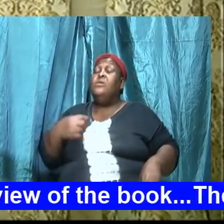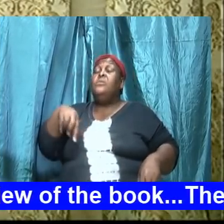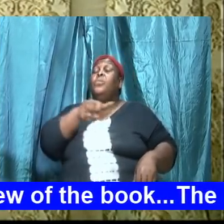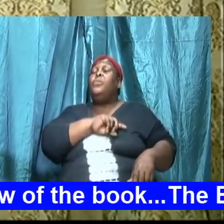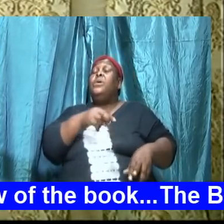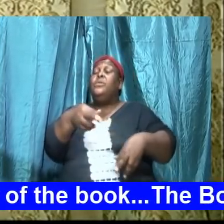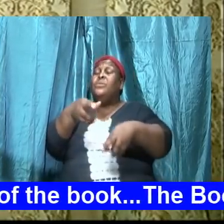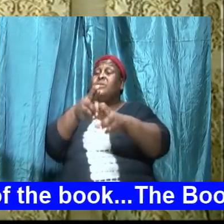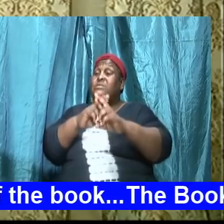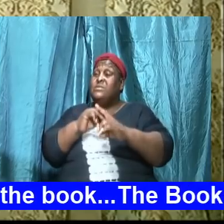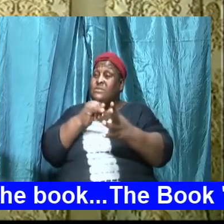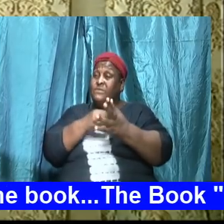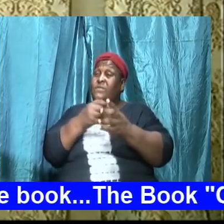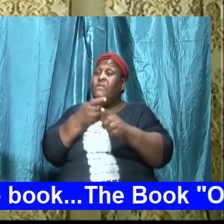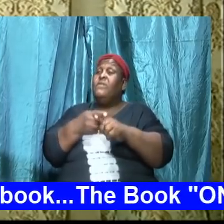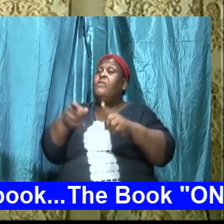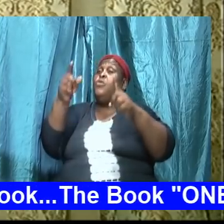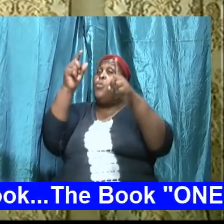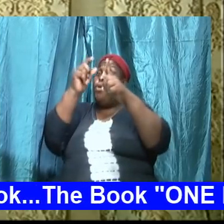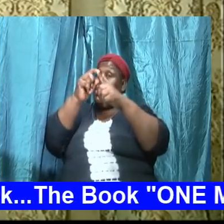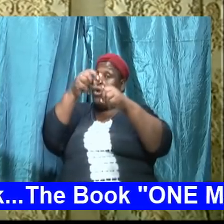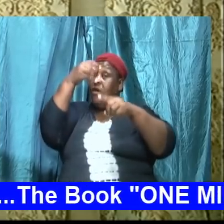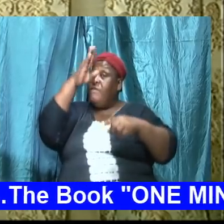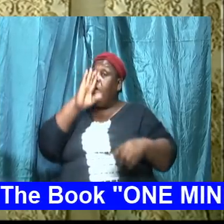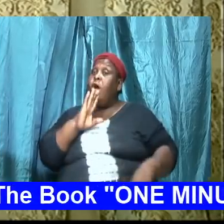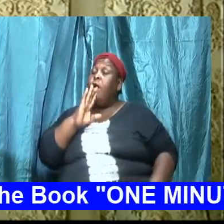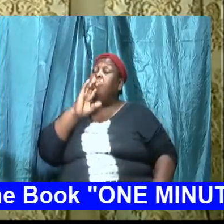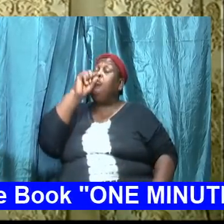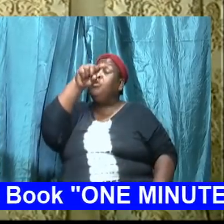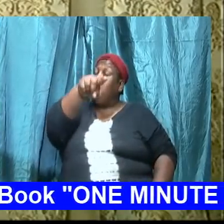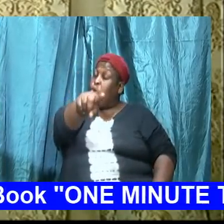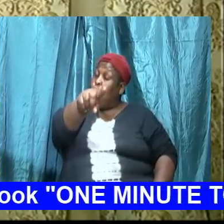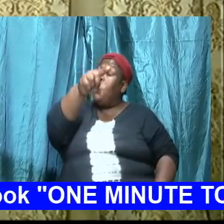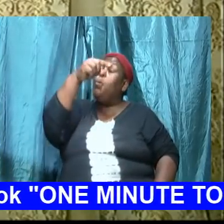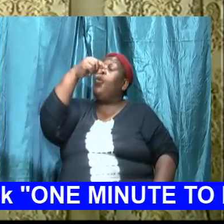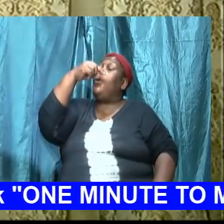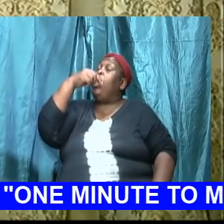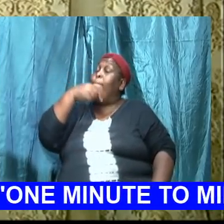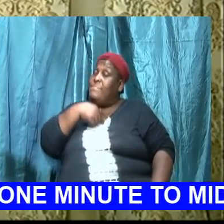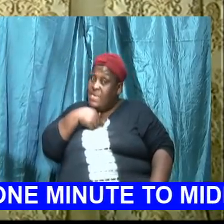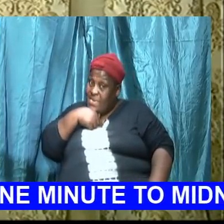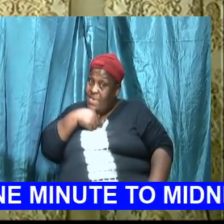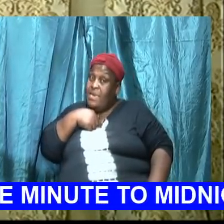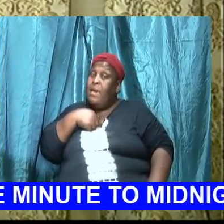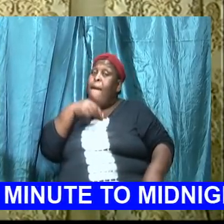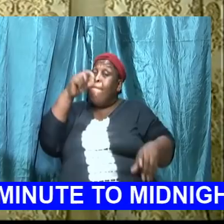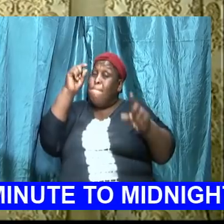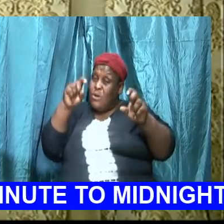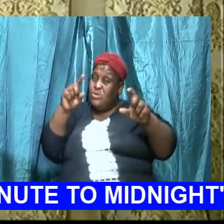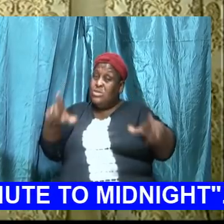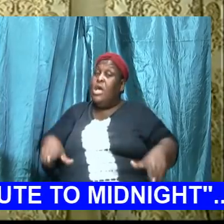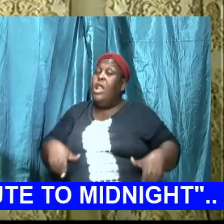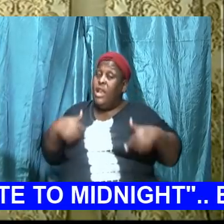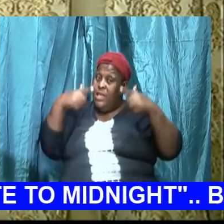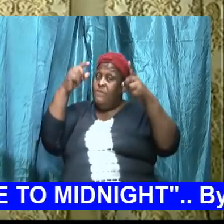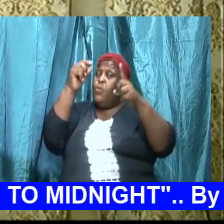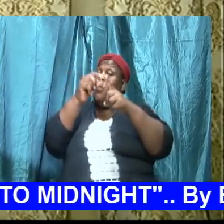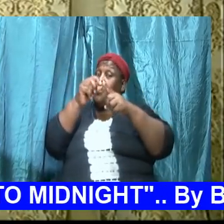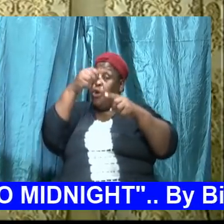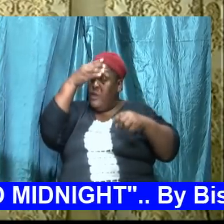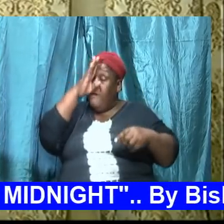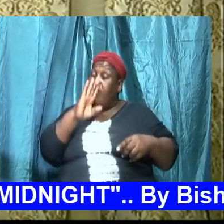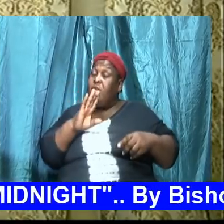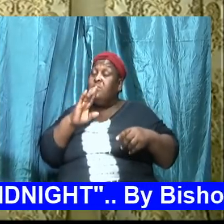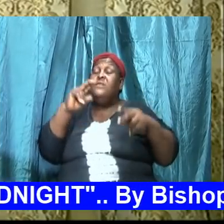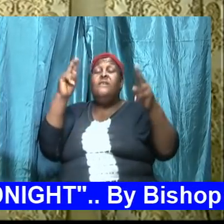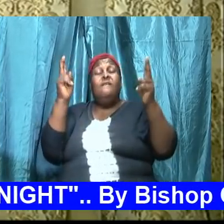and I must be walking in the word yes very